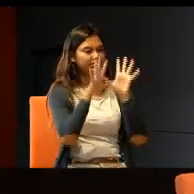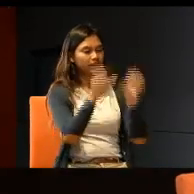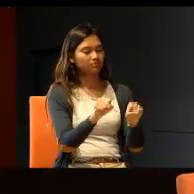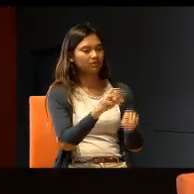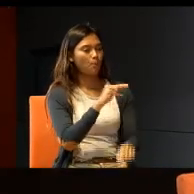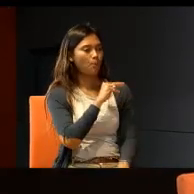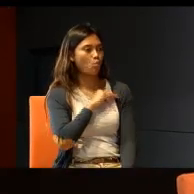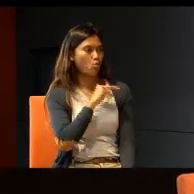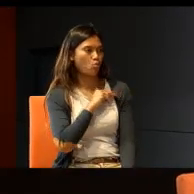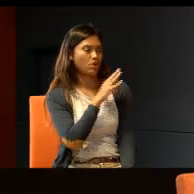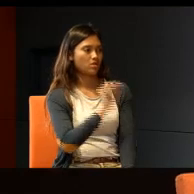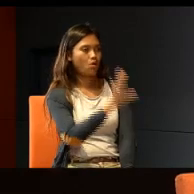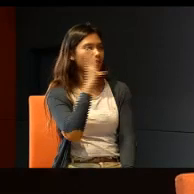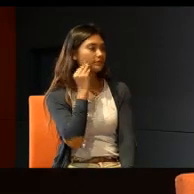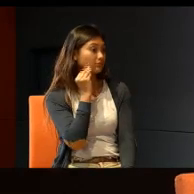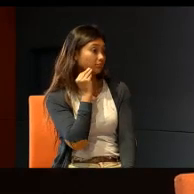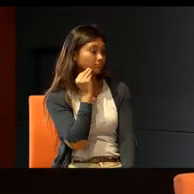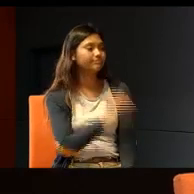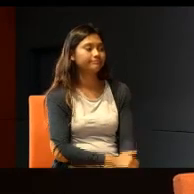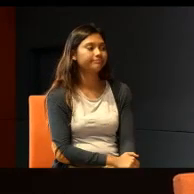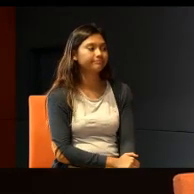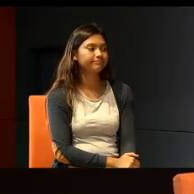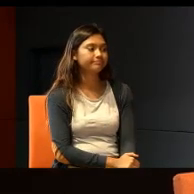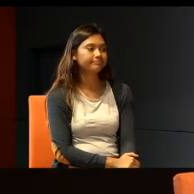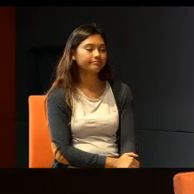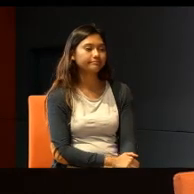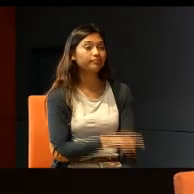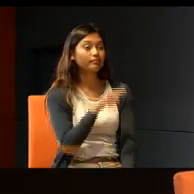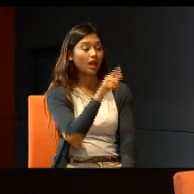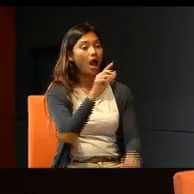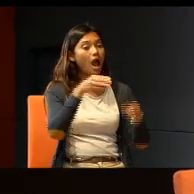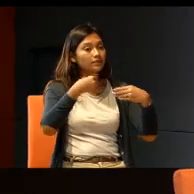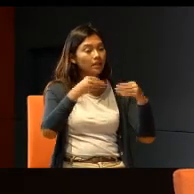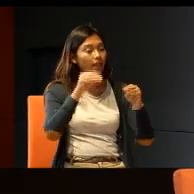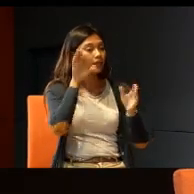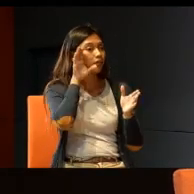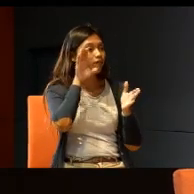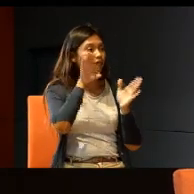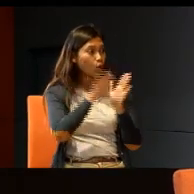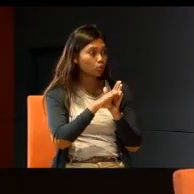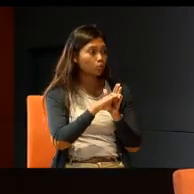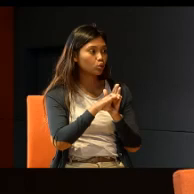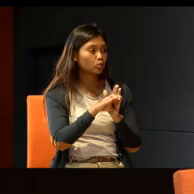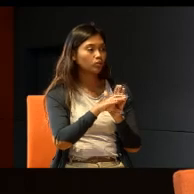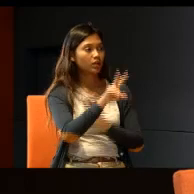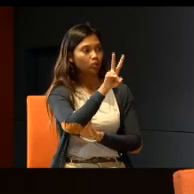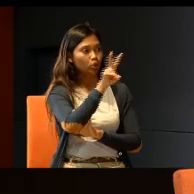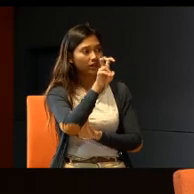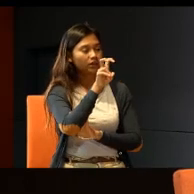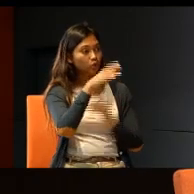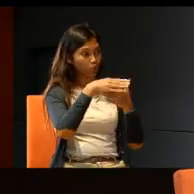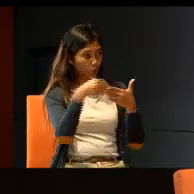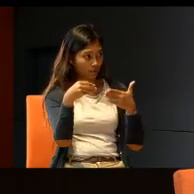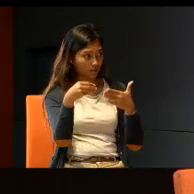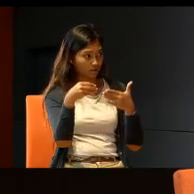mood and his experience. And he's selling the photographs for $200, I